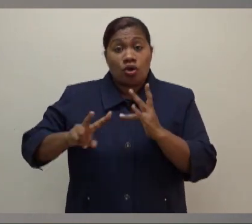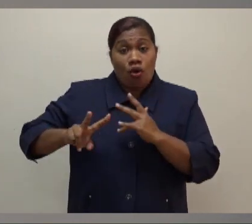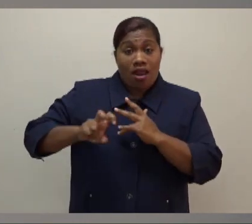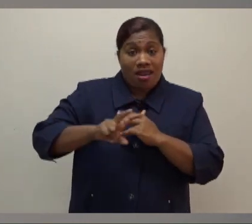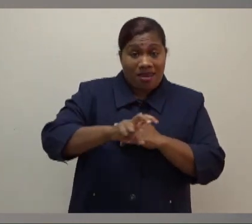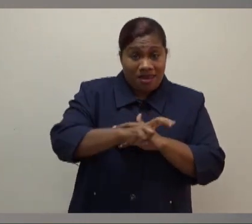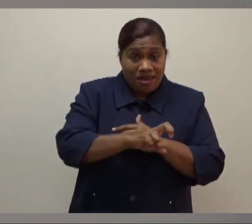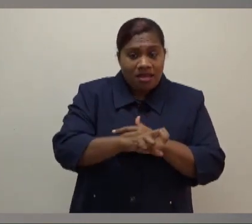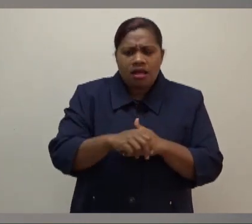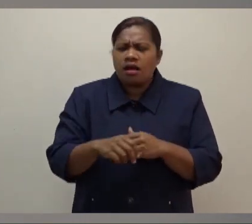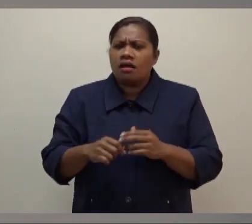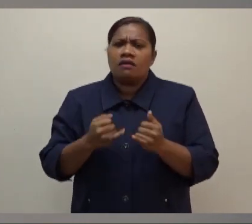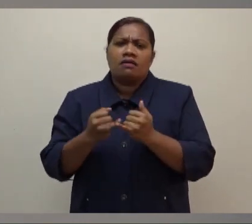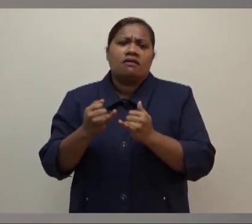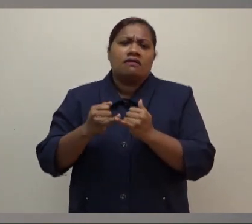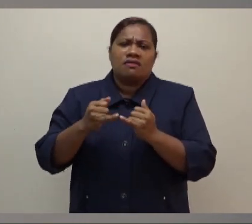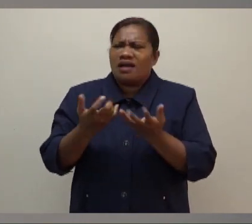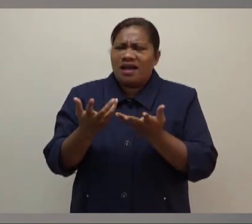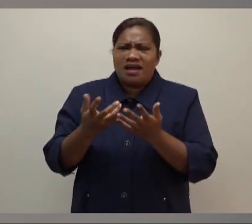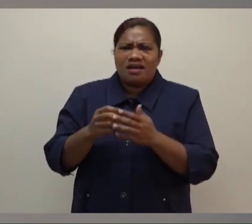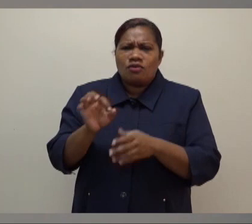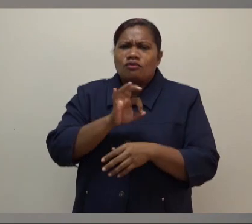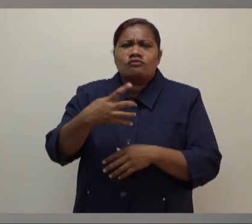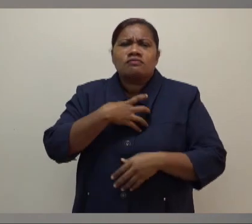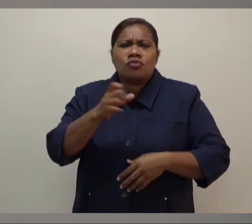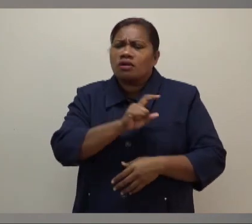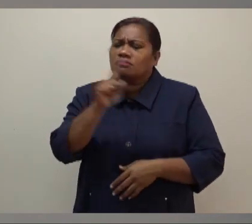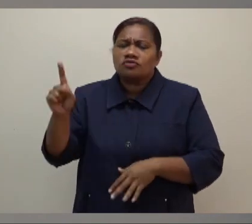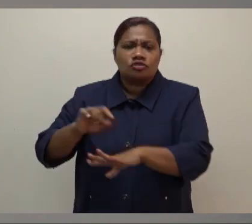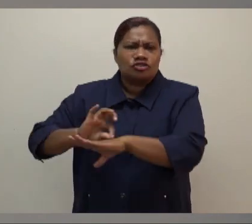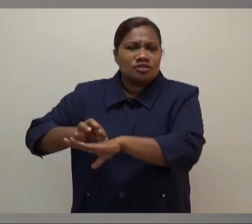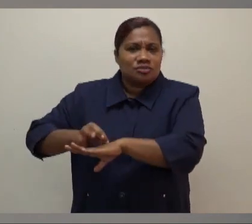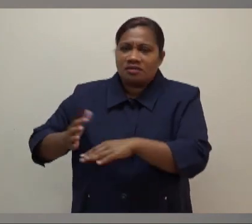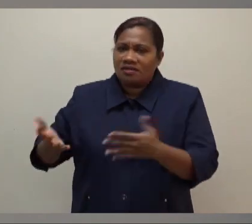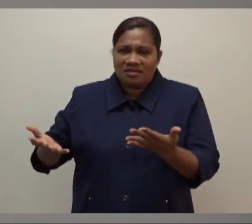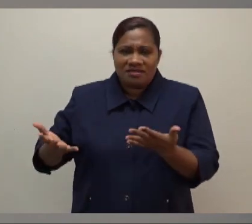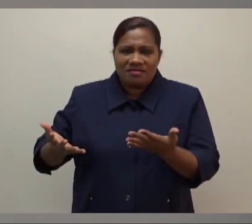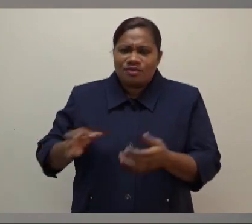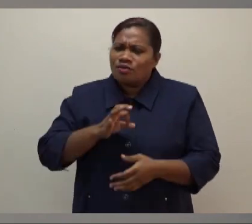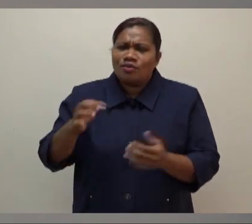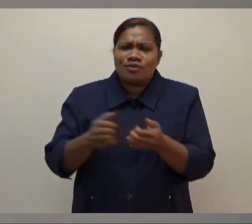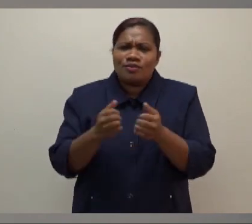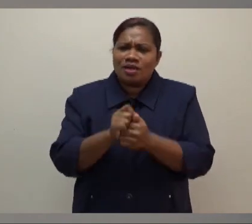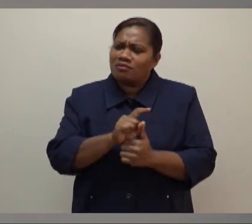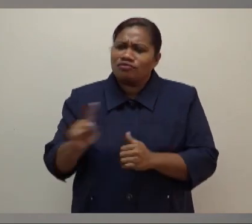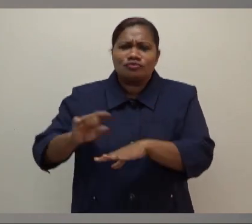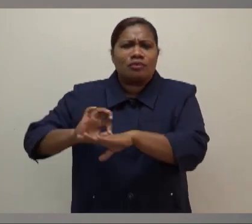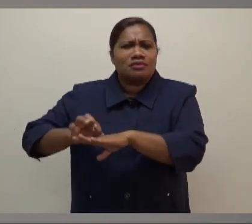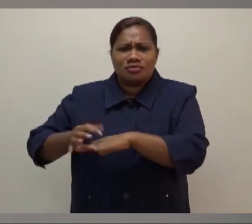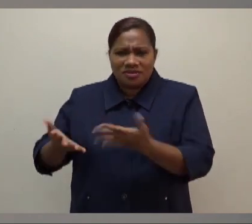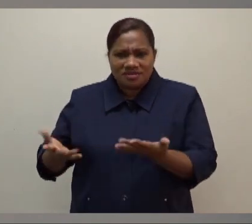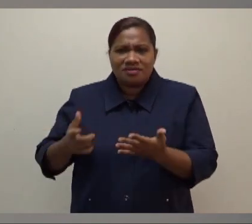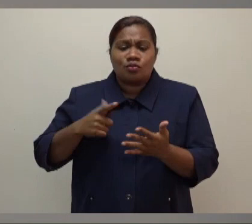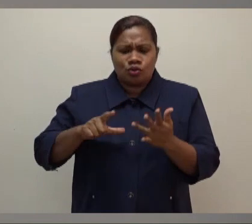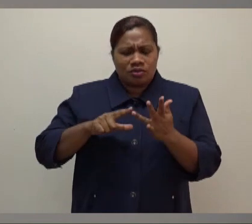has very low hospitalization rate. That's what you have not mentioned. Very low levels of hospitalization rate. The experts are saying